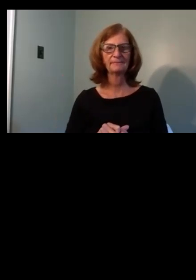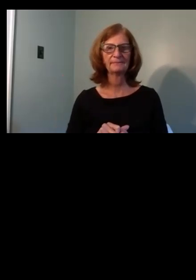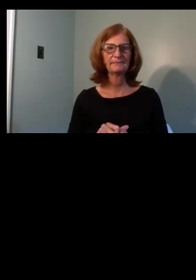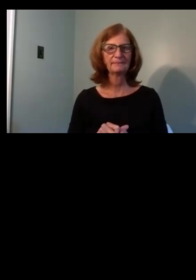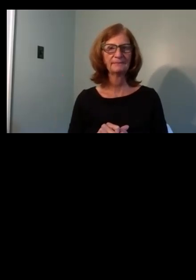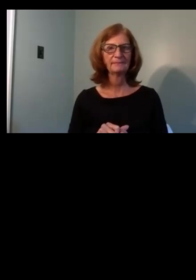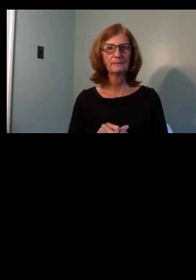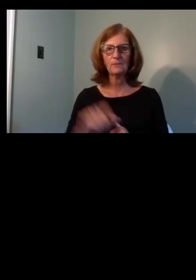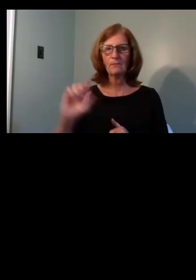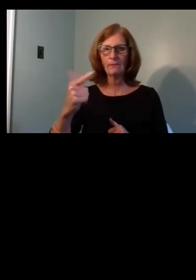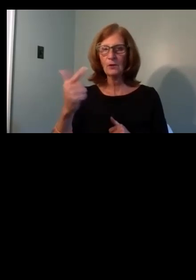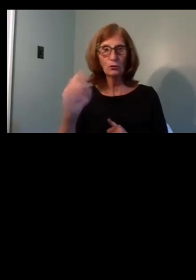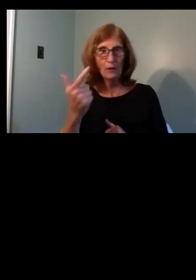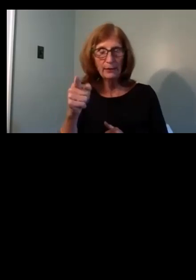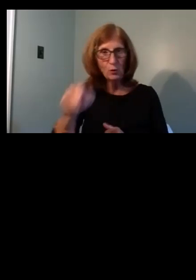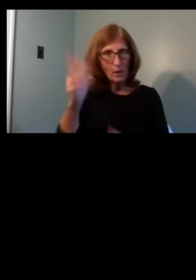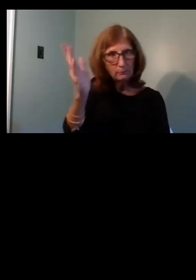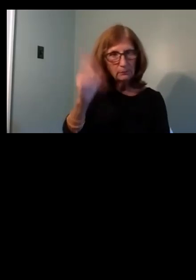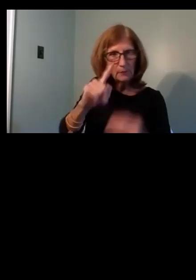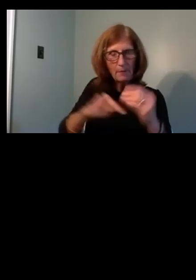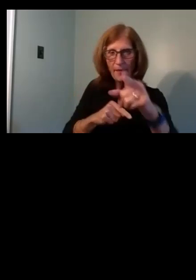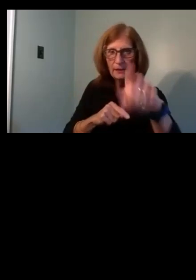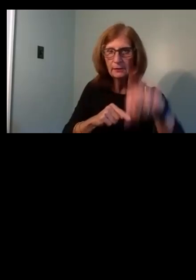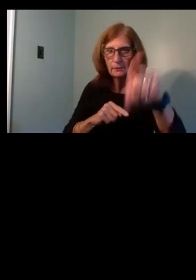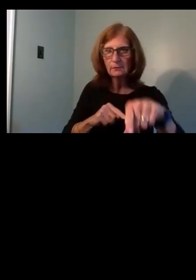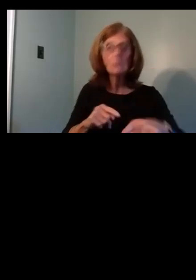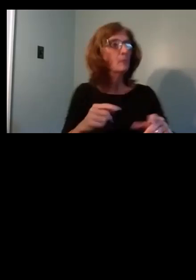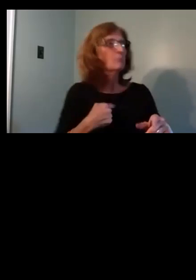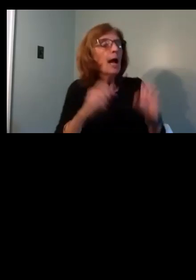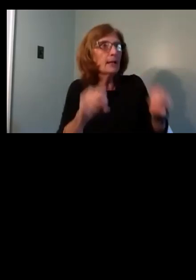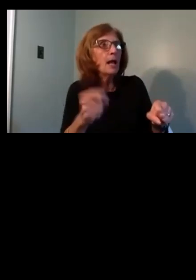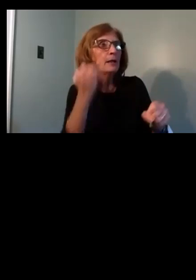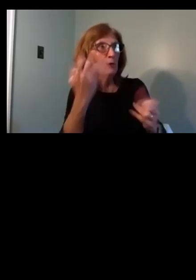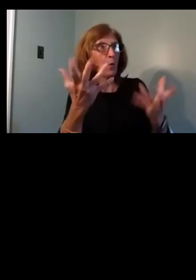greg are you covering that stuff uh i can if you'd like to